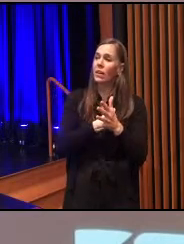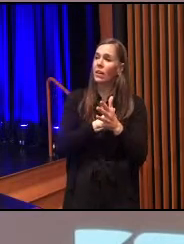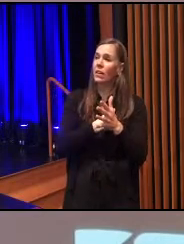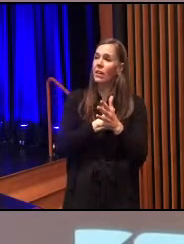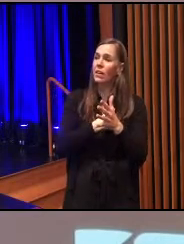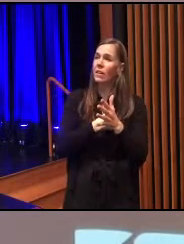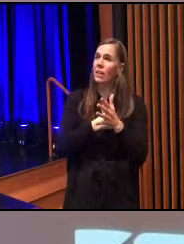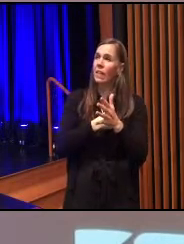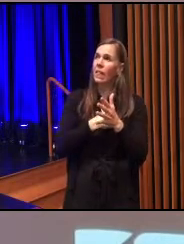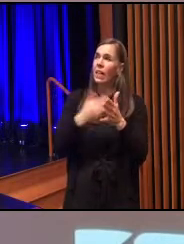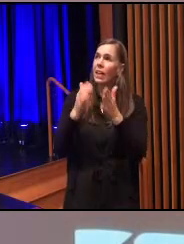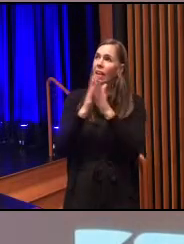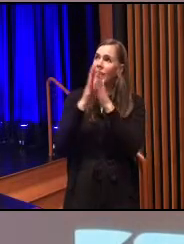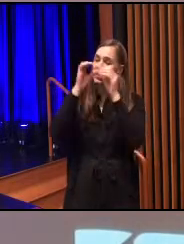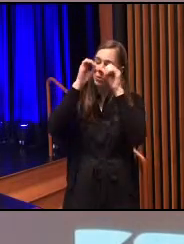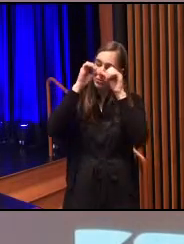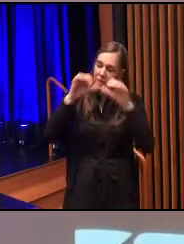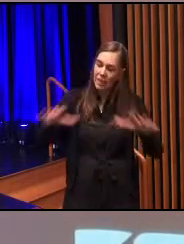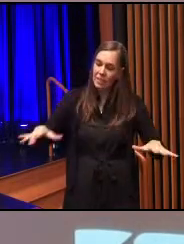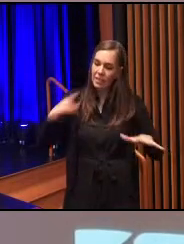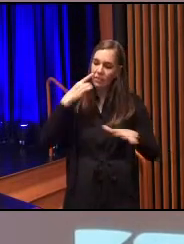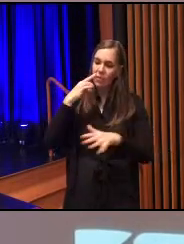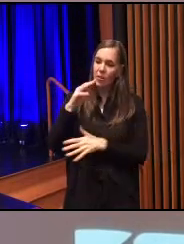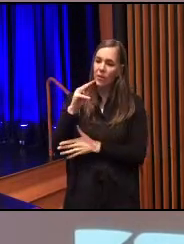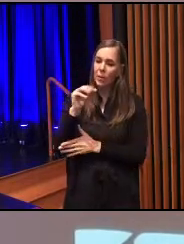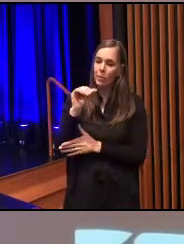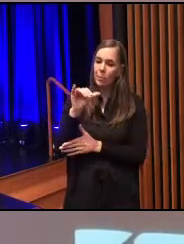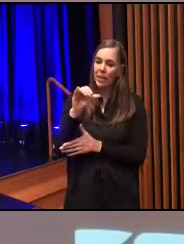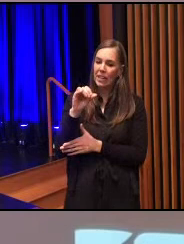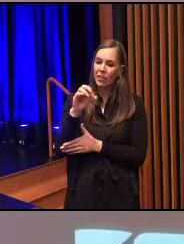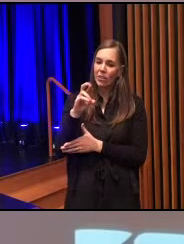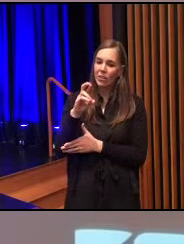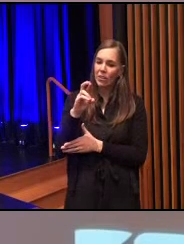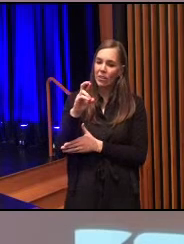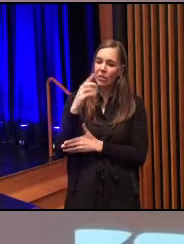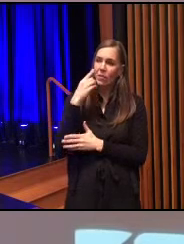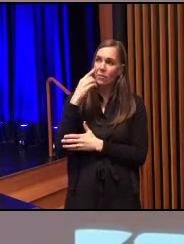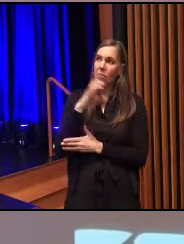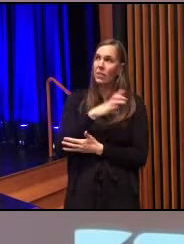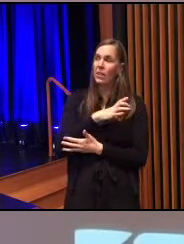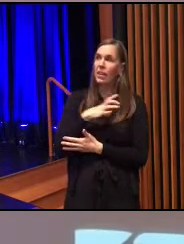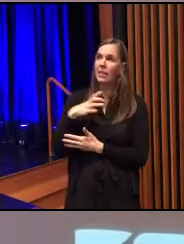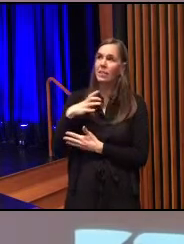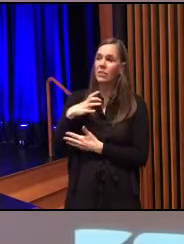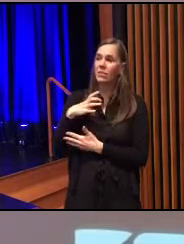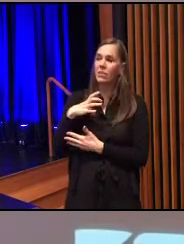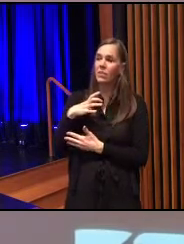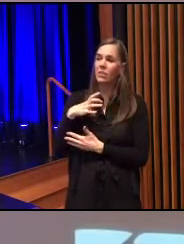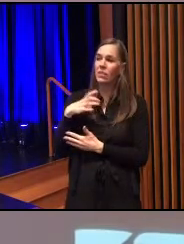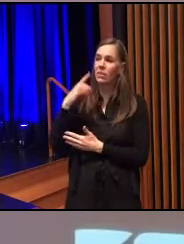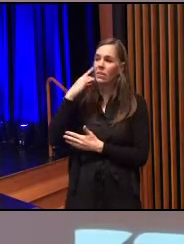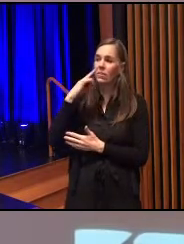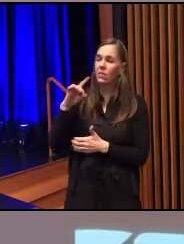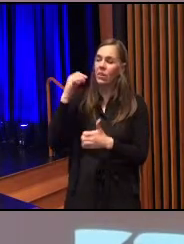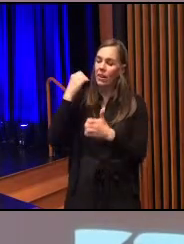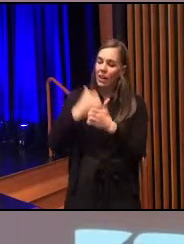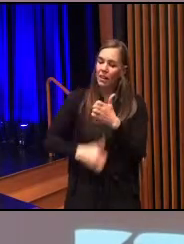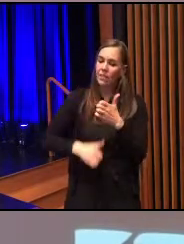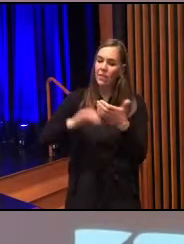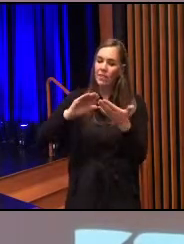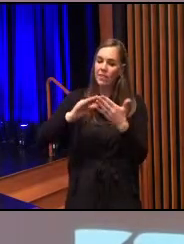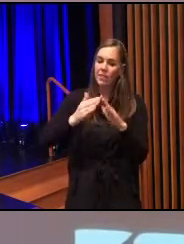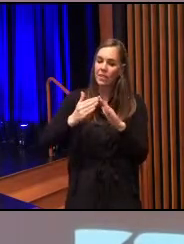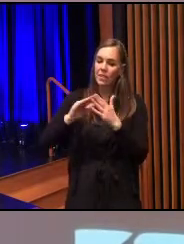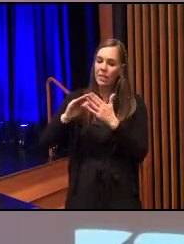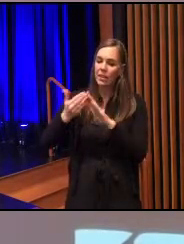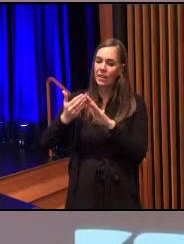release your blessings upon the mayor, upon this council, upon every city